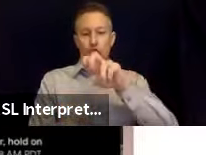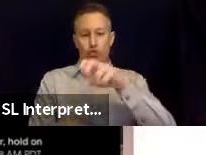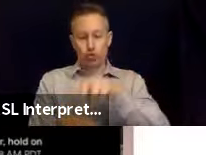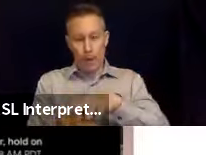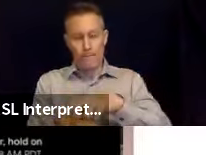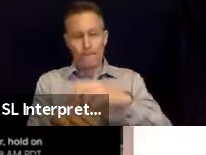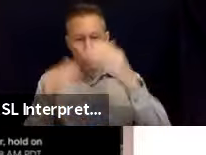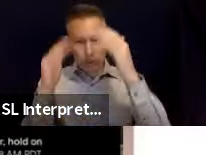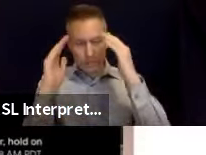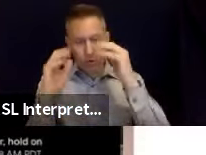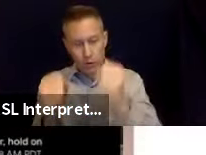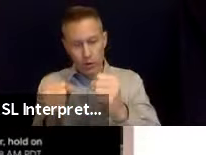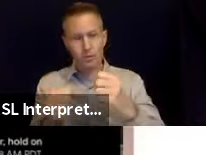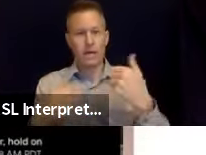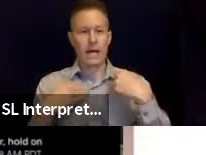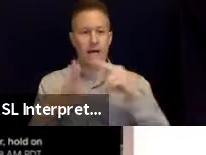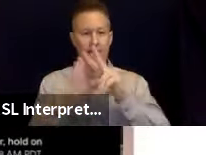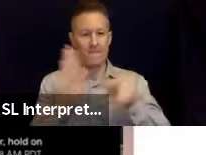So the